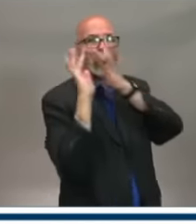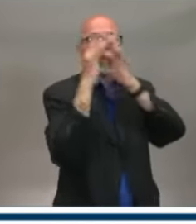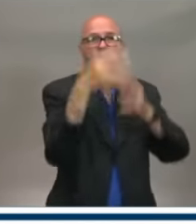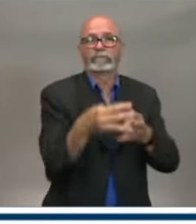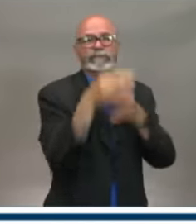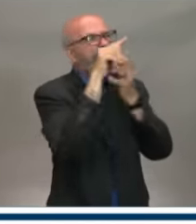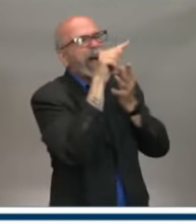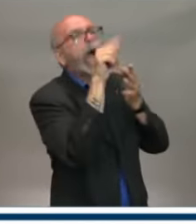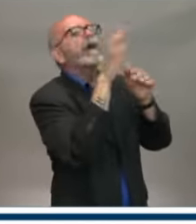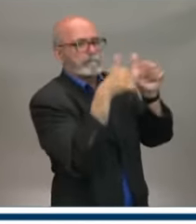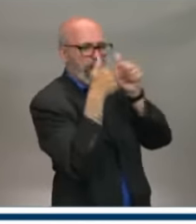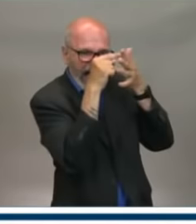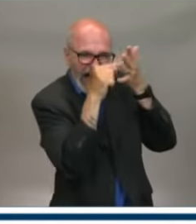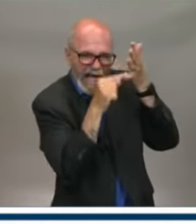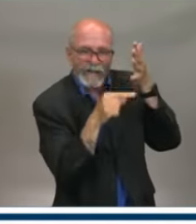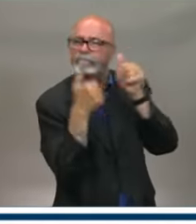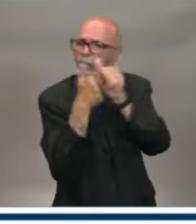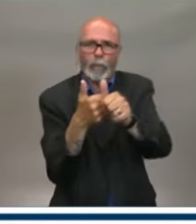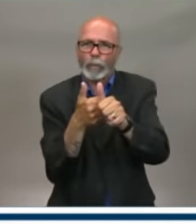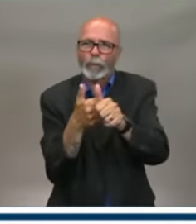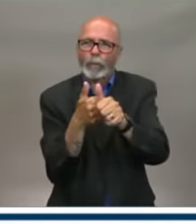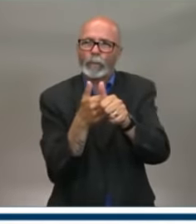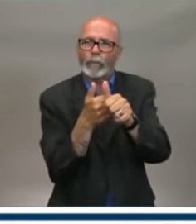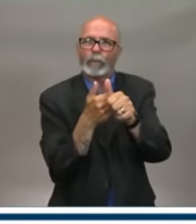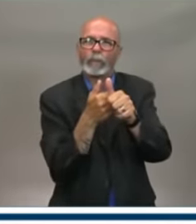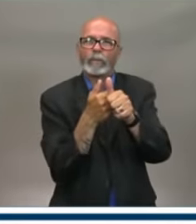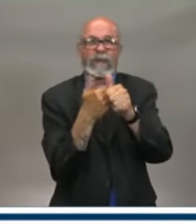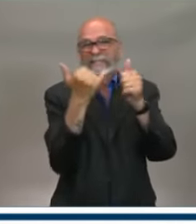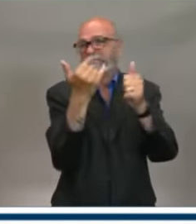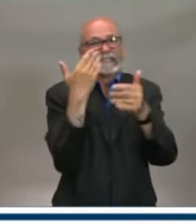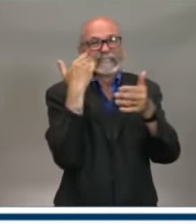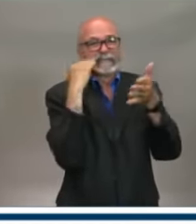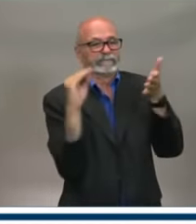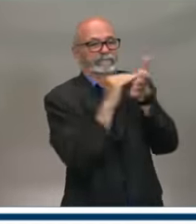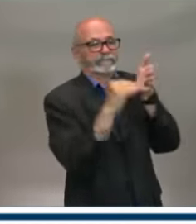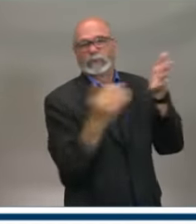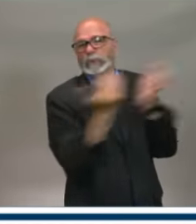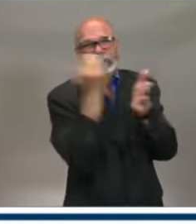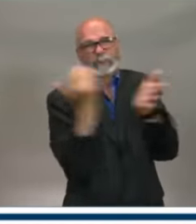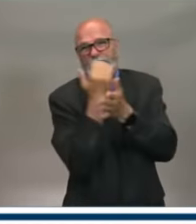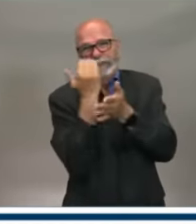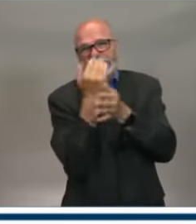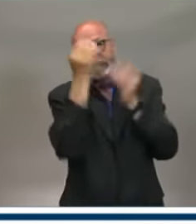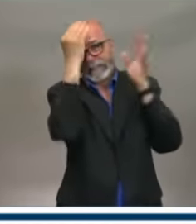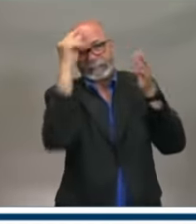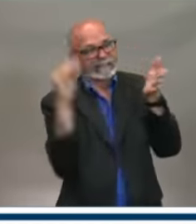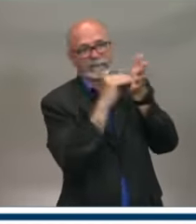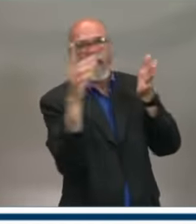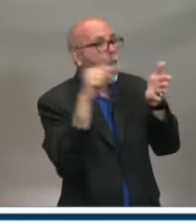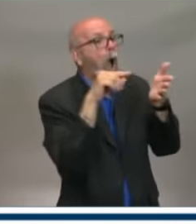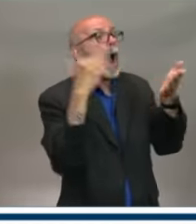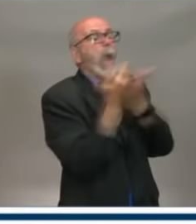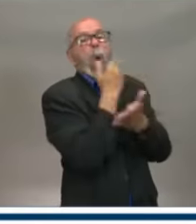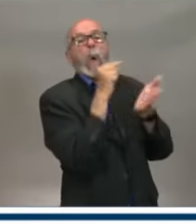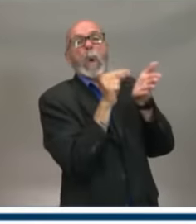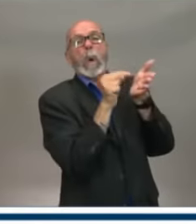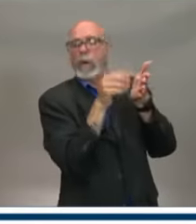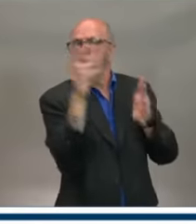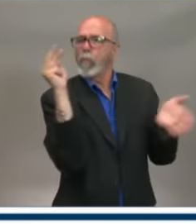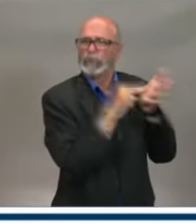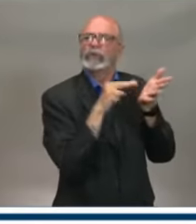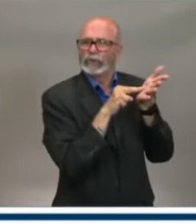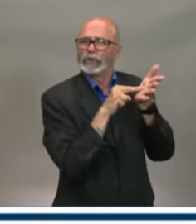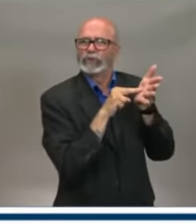whole new website up and going with lots of information around businesses. But as I said, we continue to work. We will work with